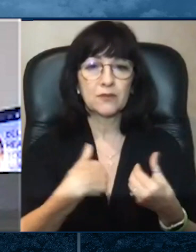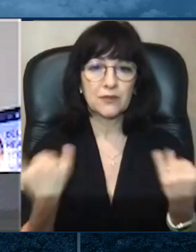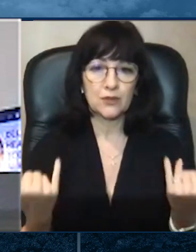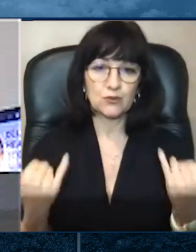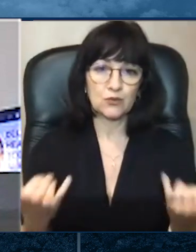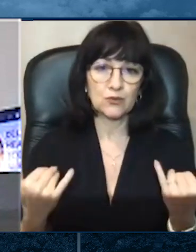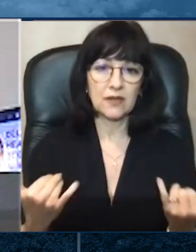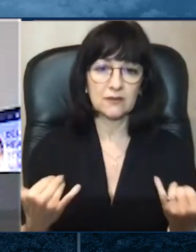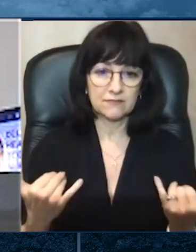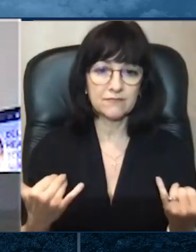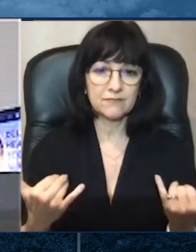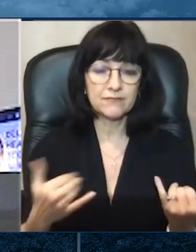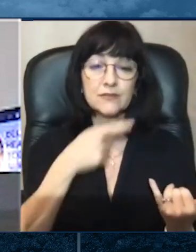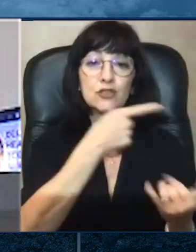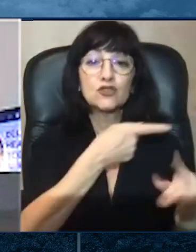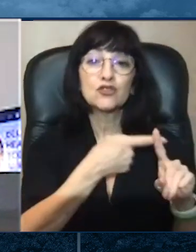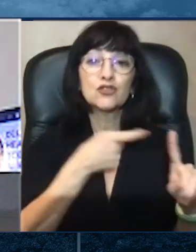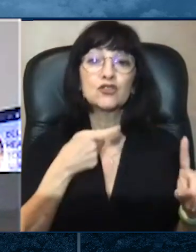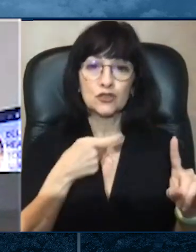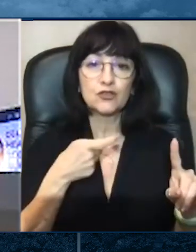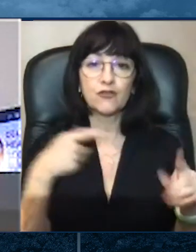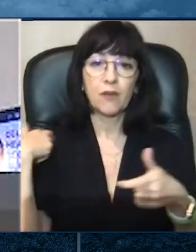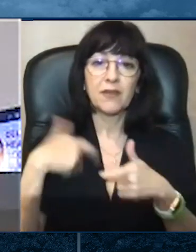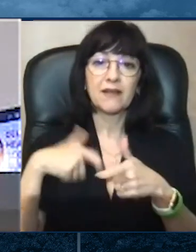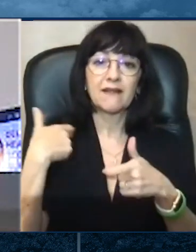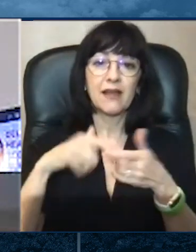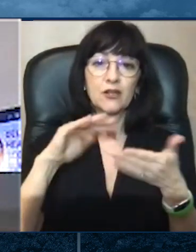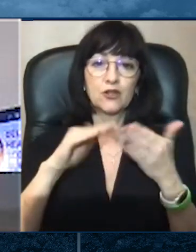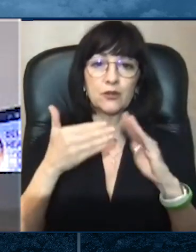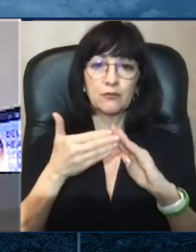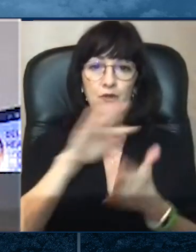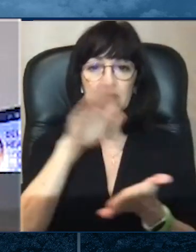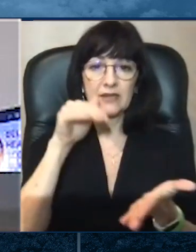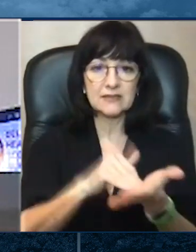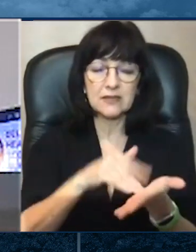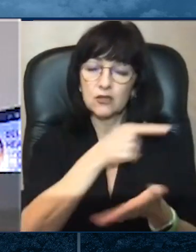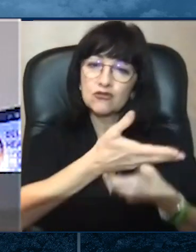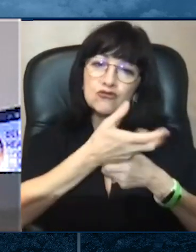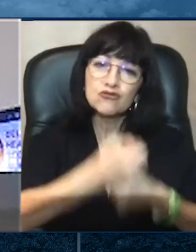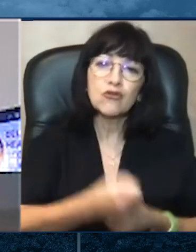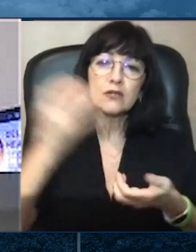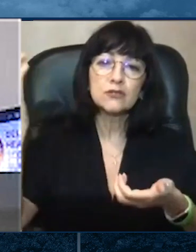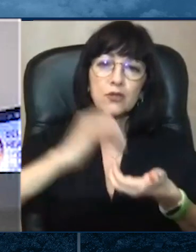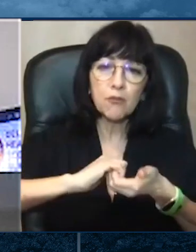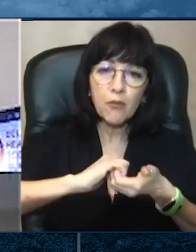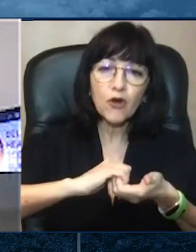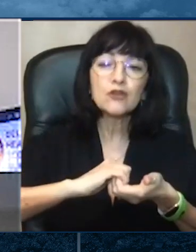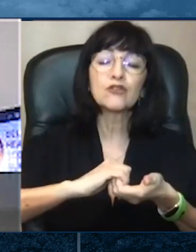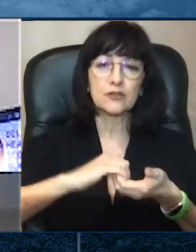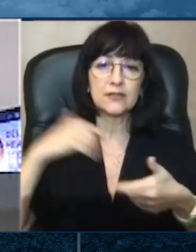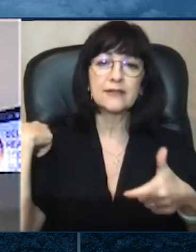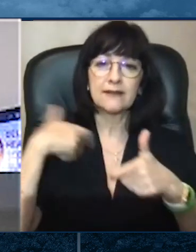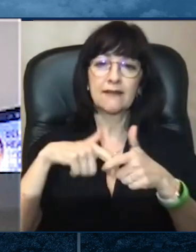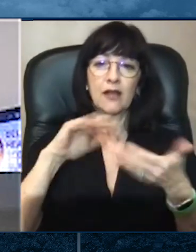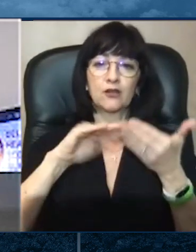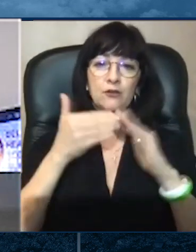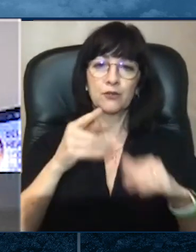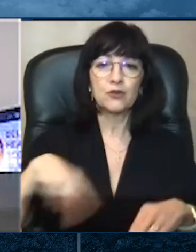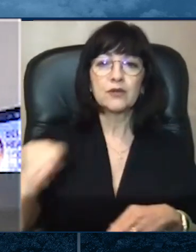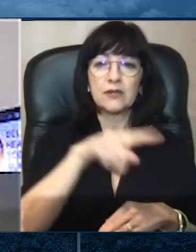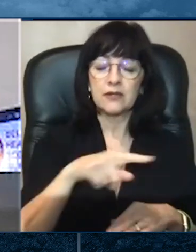Community Center are trusted partners in the Hispanic community, and we value their partnership here at DHSS.